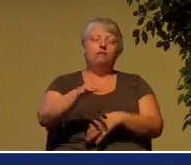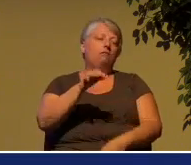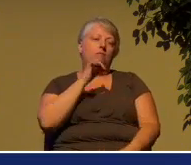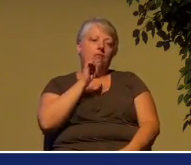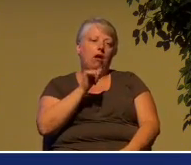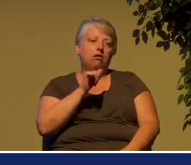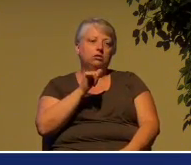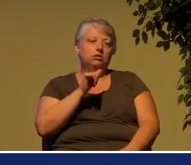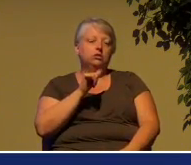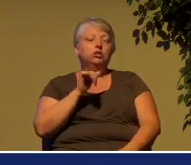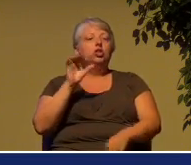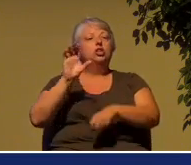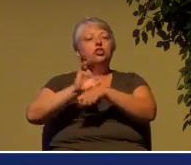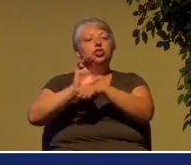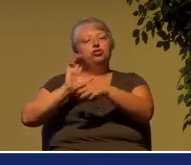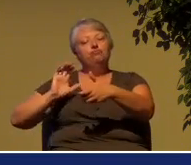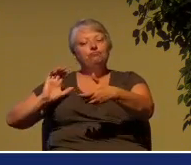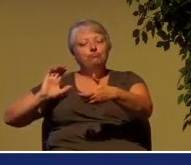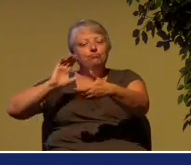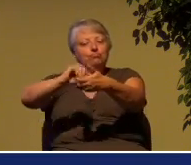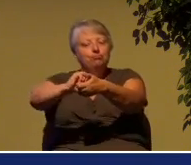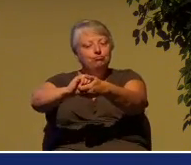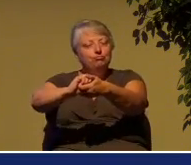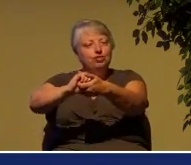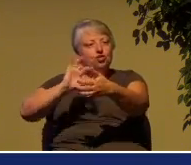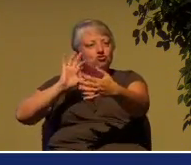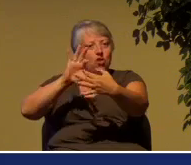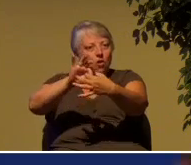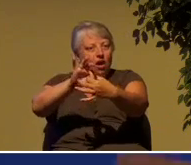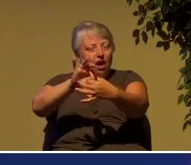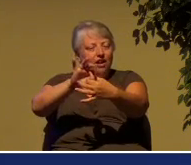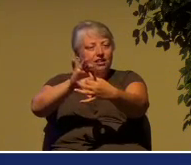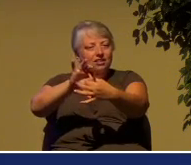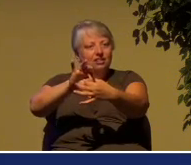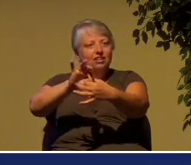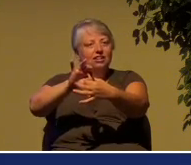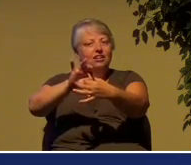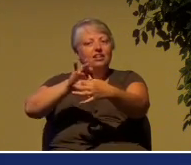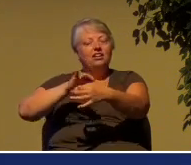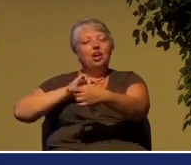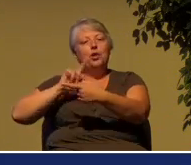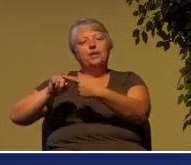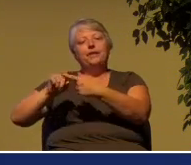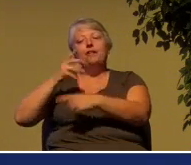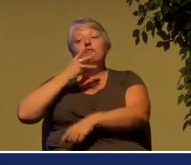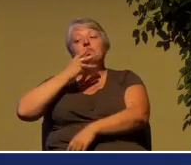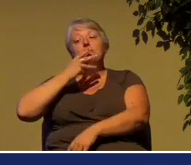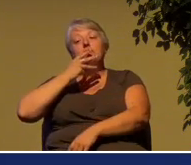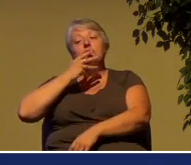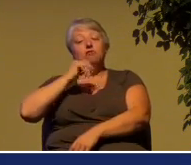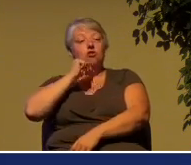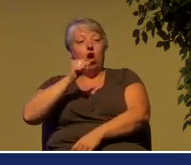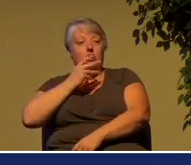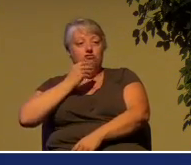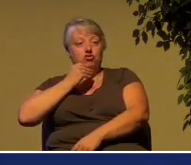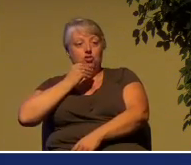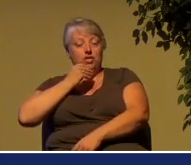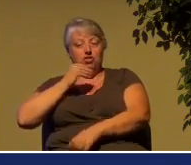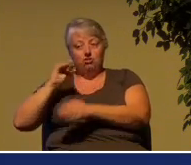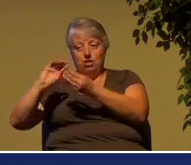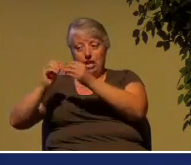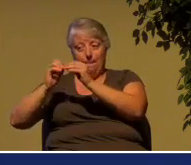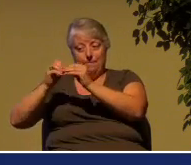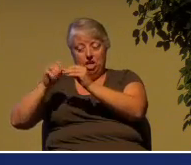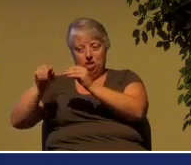grafted into Israel until the full number of the Gentiles has come in and God